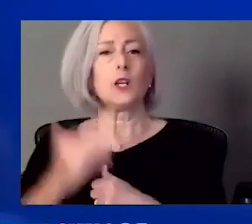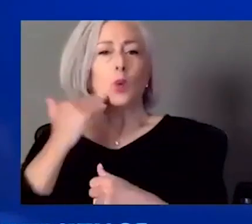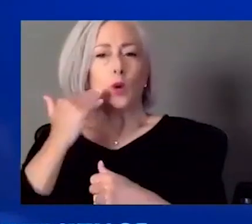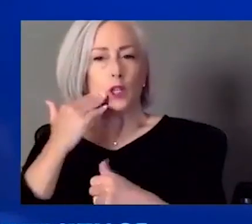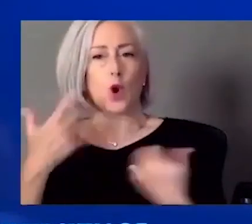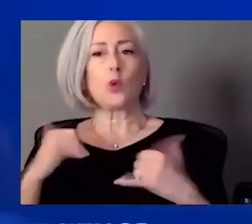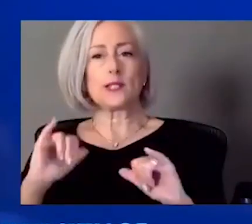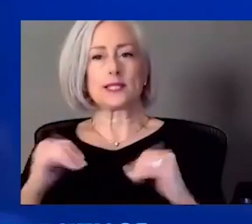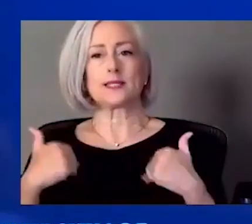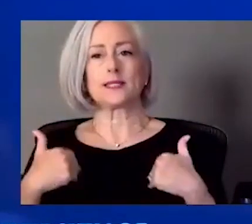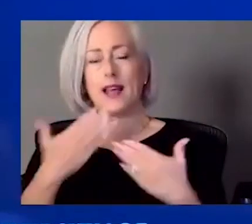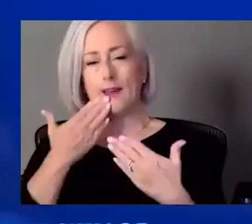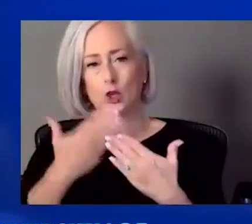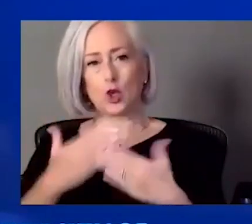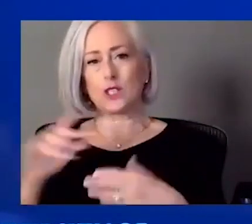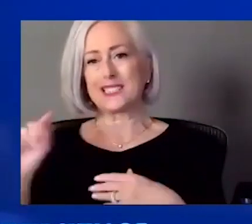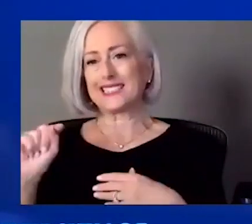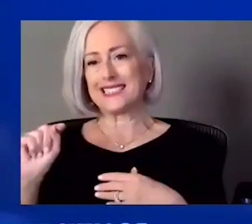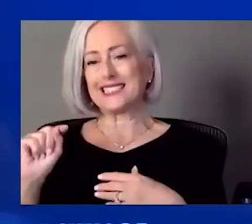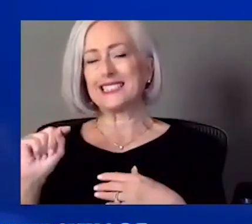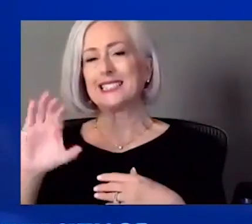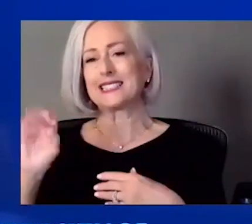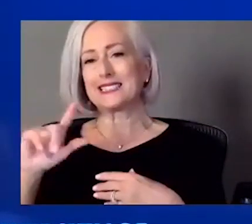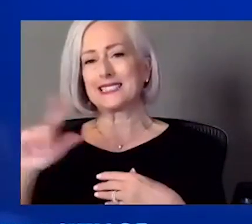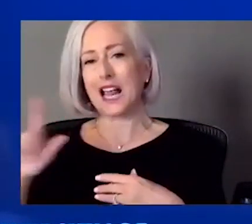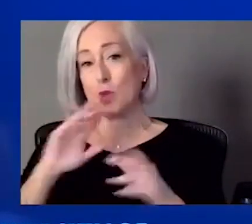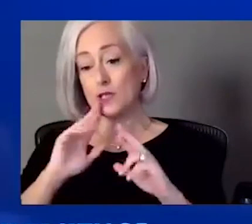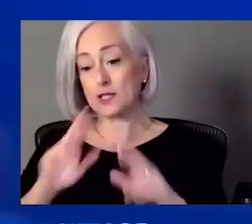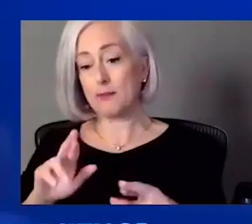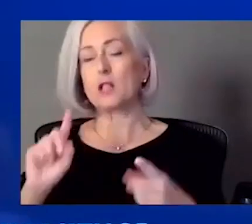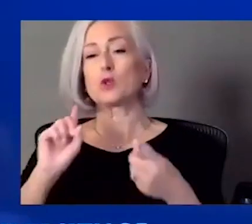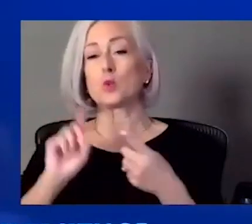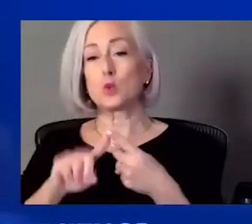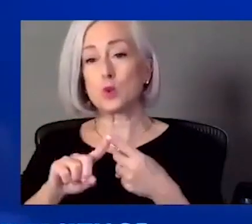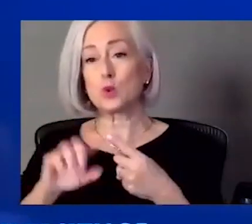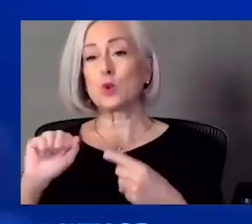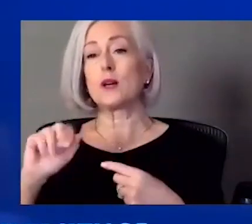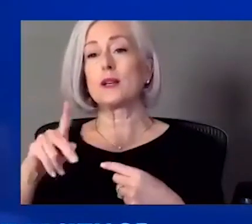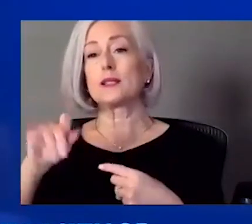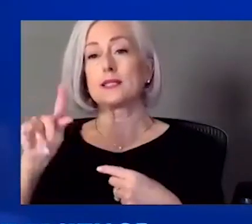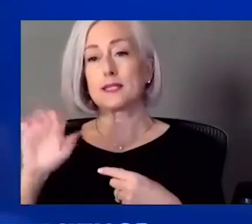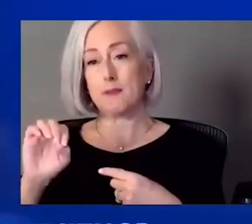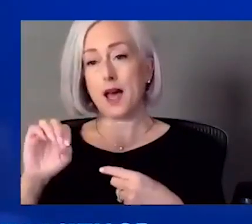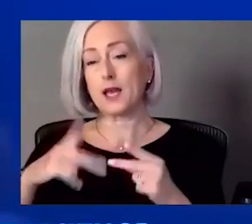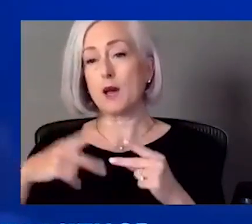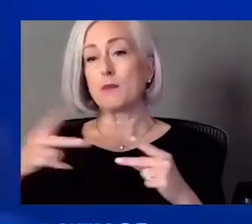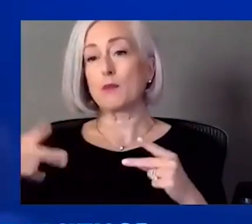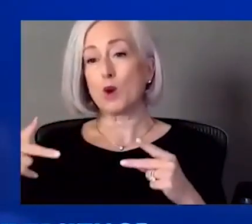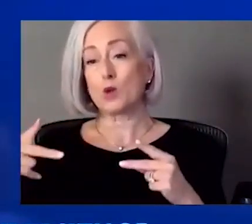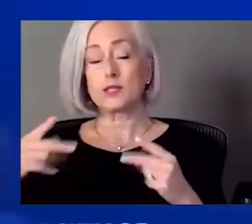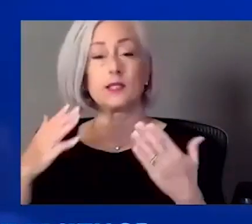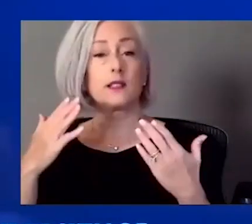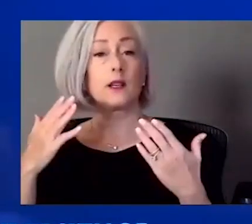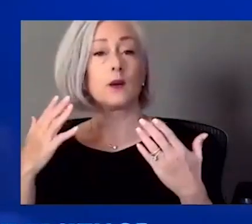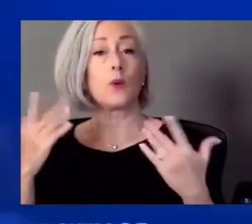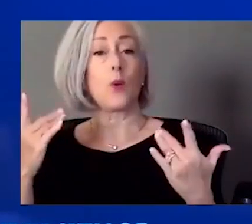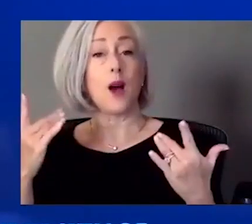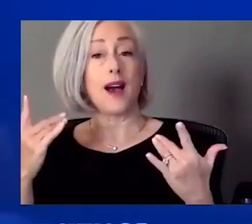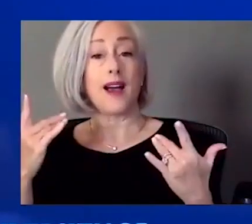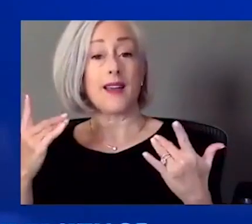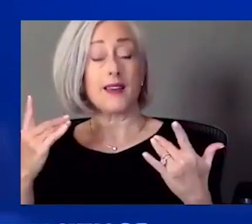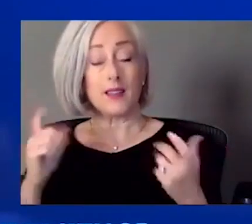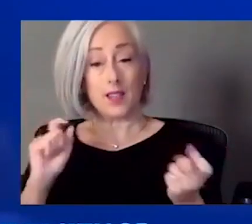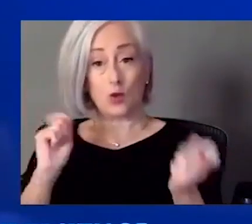have those T cell responses to the spike protein, because even though there has been changes in the spike of those variants,